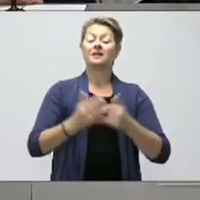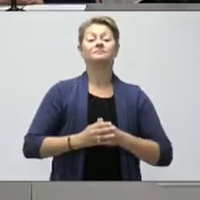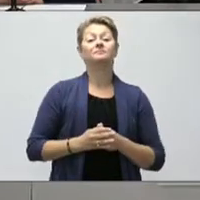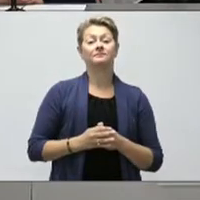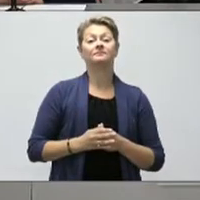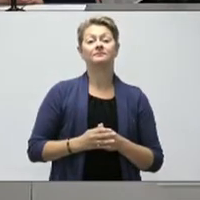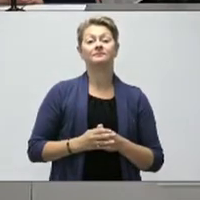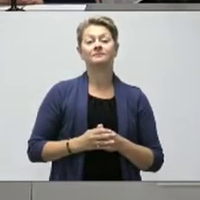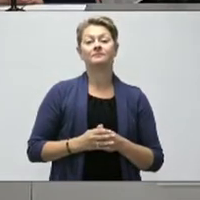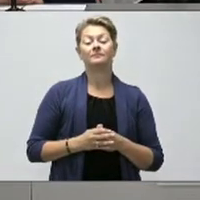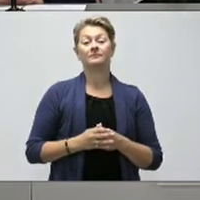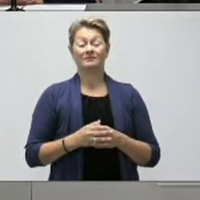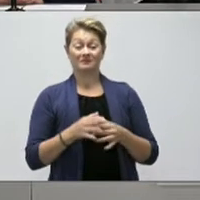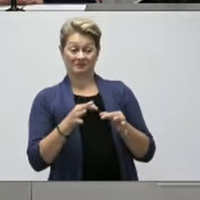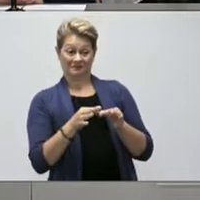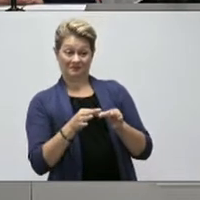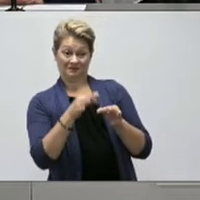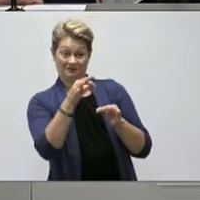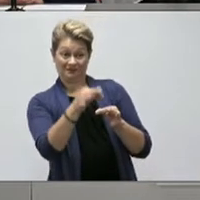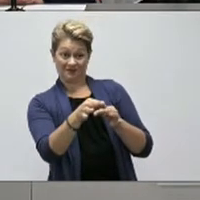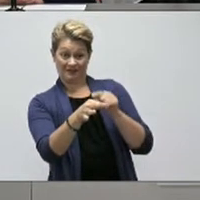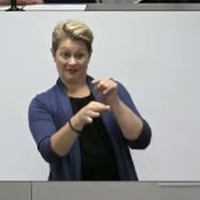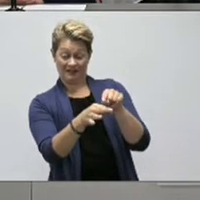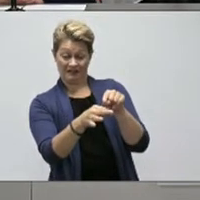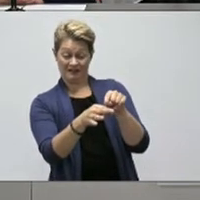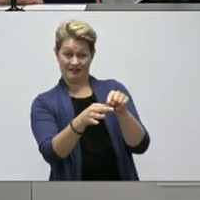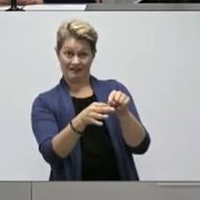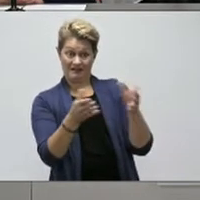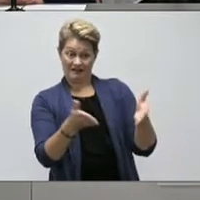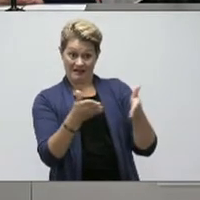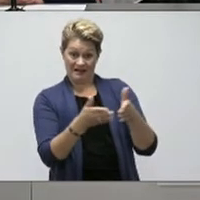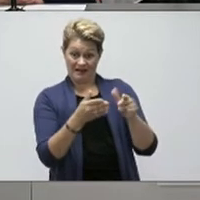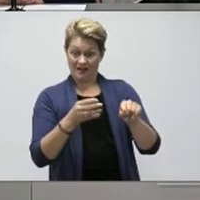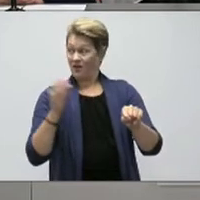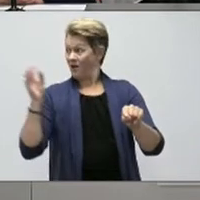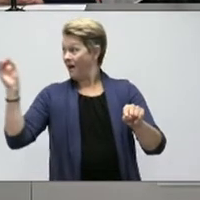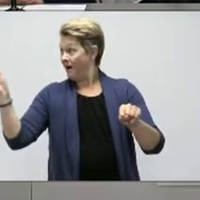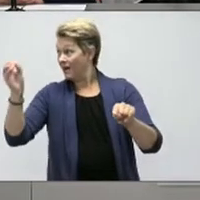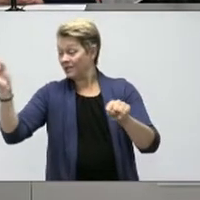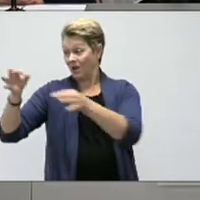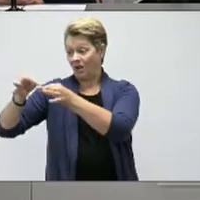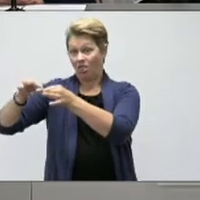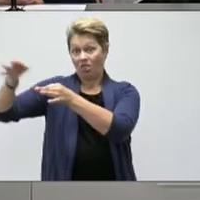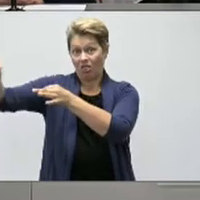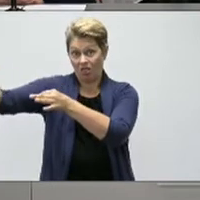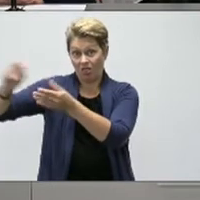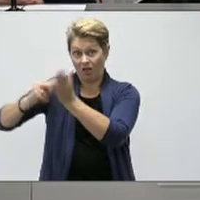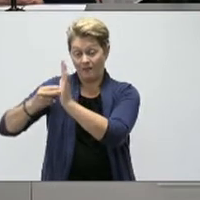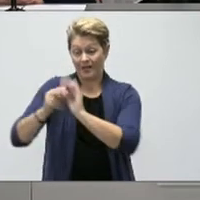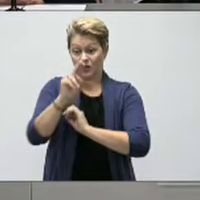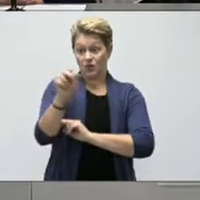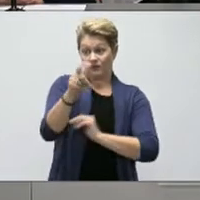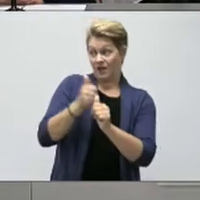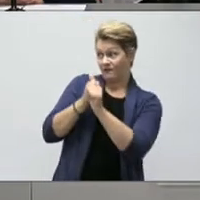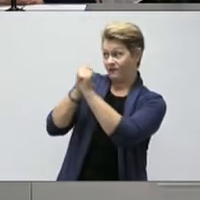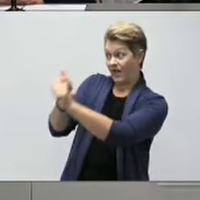Was the delay of it being launched in Ontario a factor in Newfoundland taking its time and launching the app?